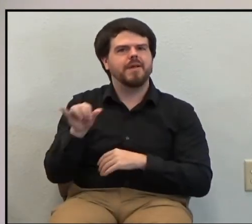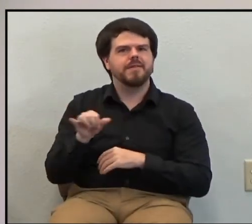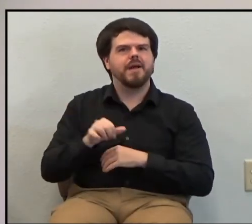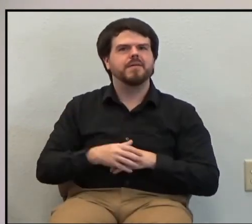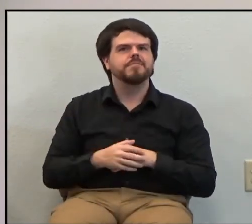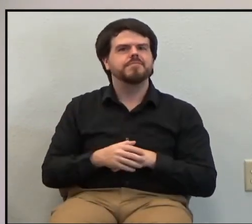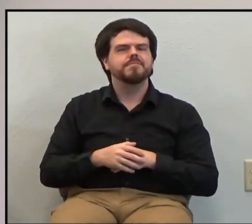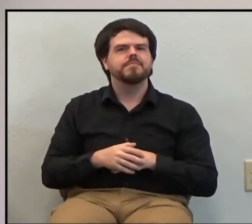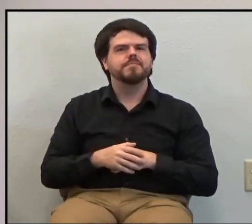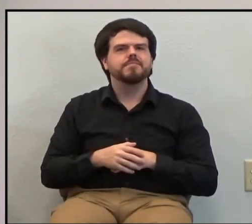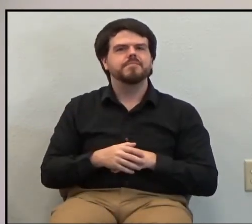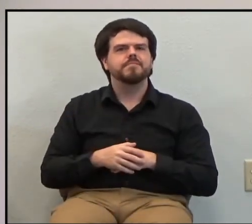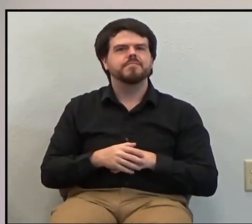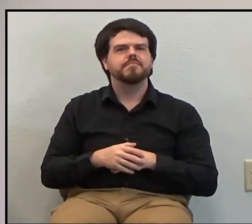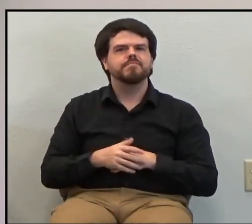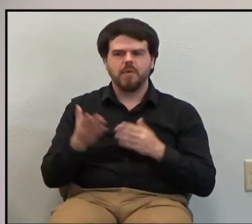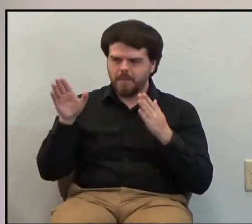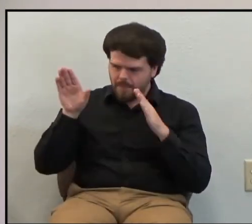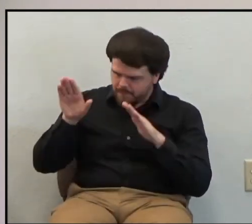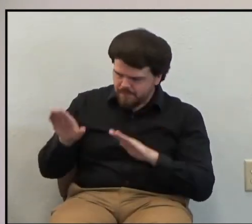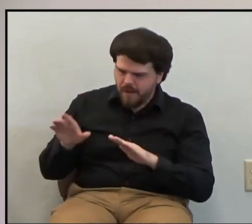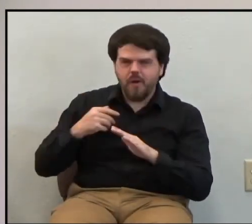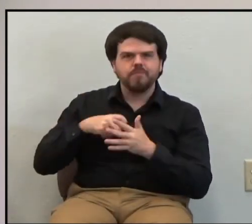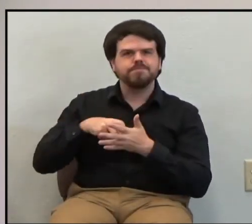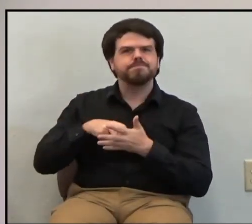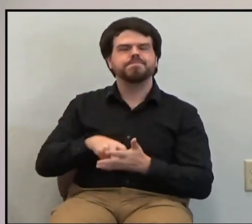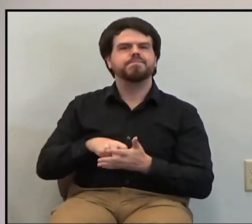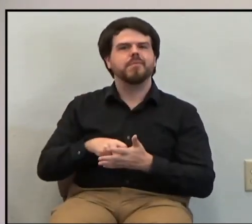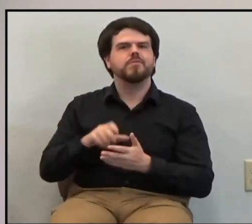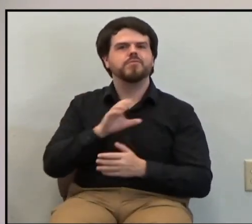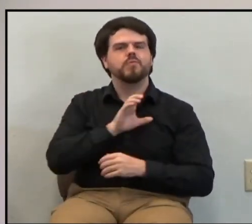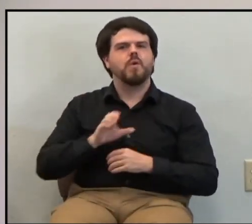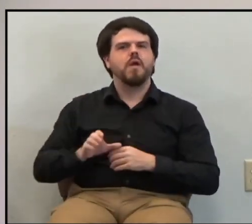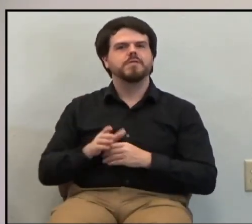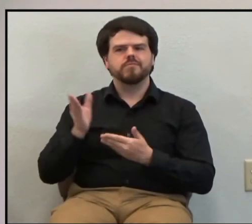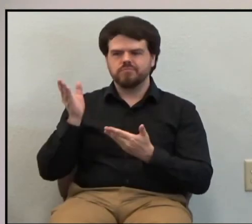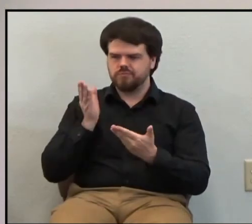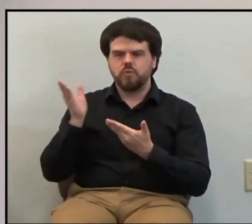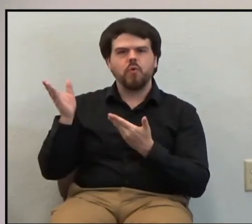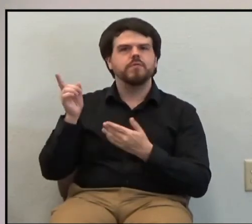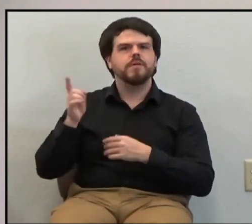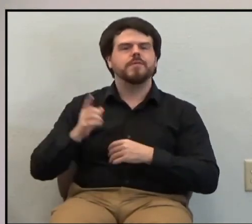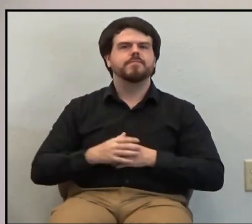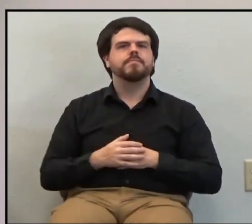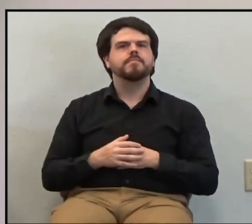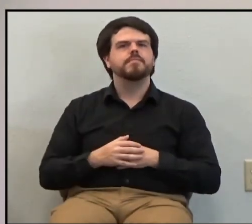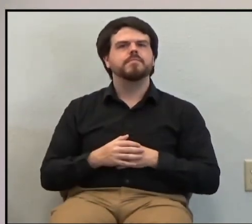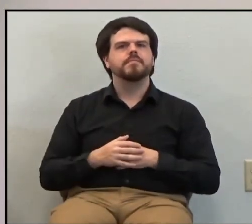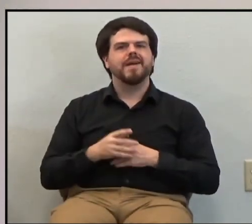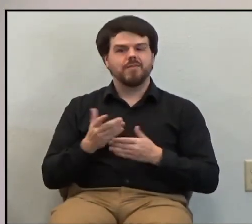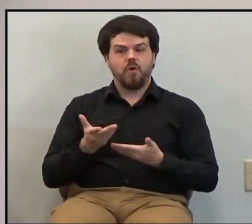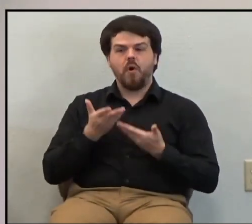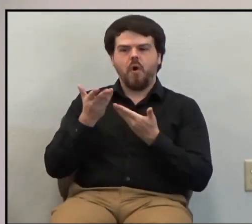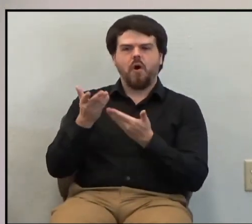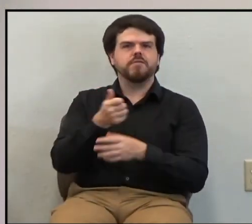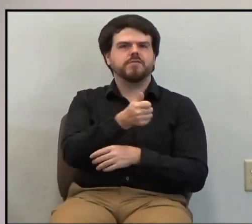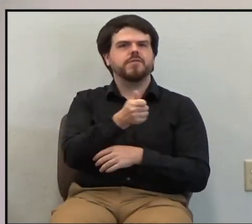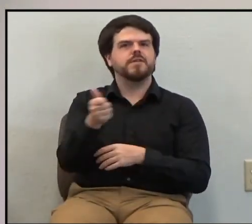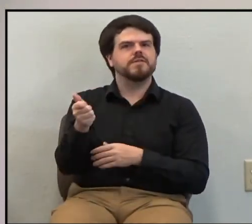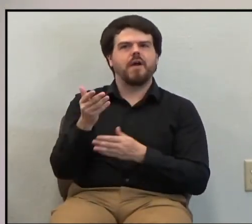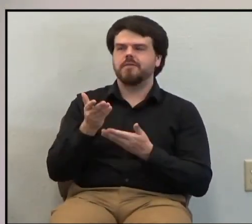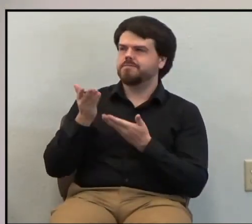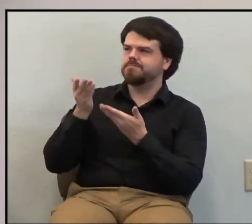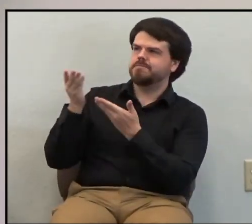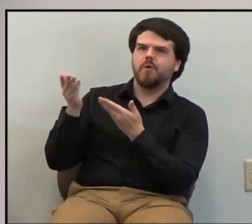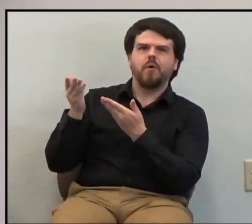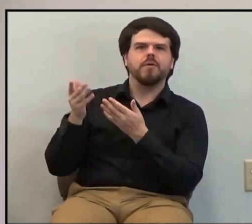Bow to him. Bow to Christ and offer yourself to him just